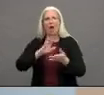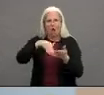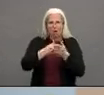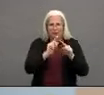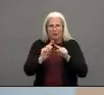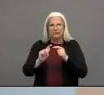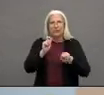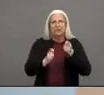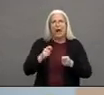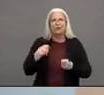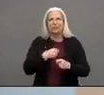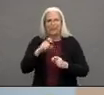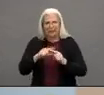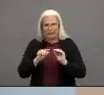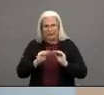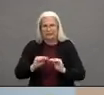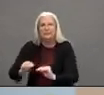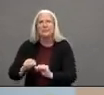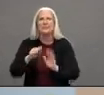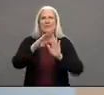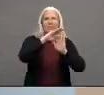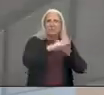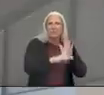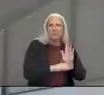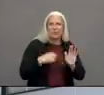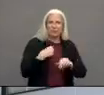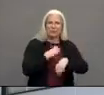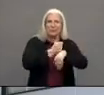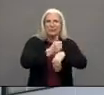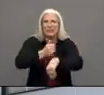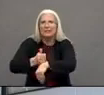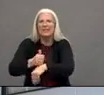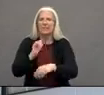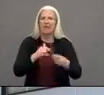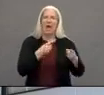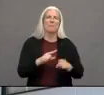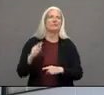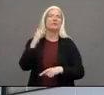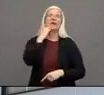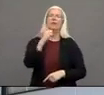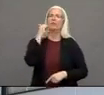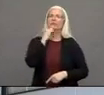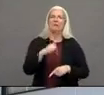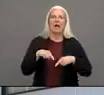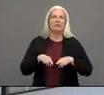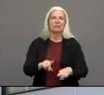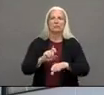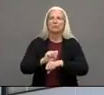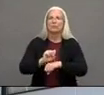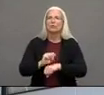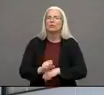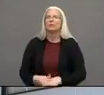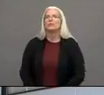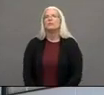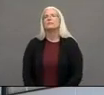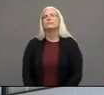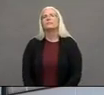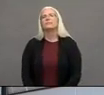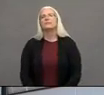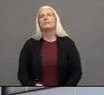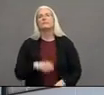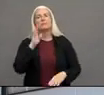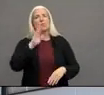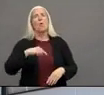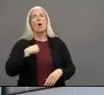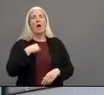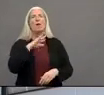be coming they happen daily I was involved in a case monitoring unit and